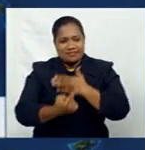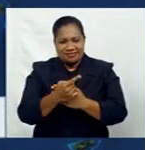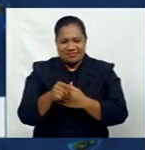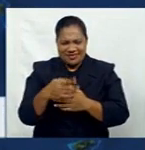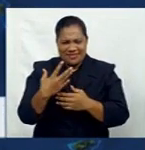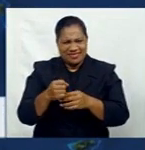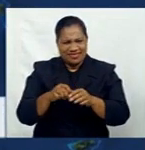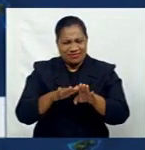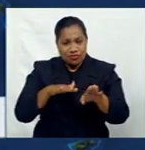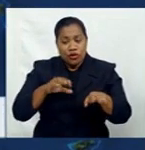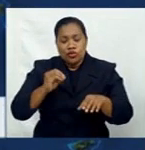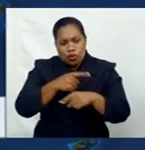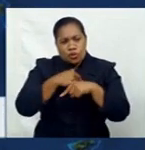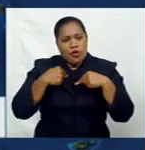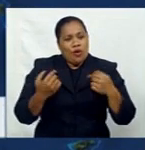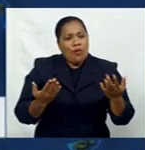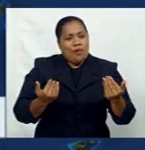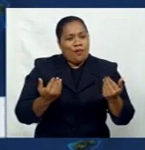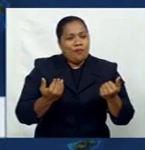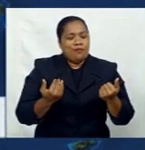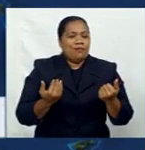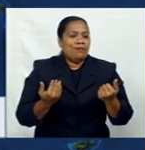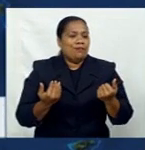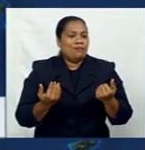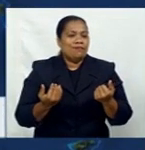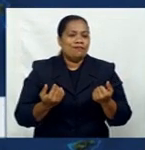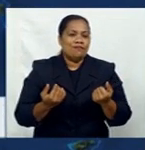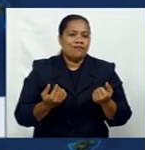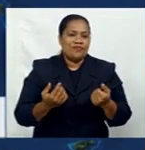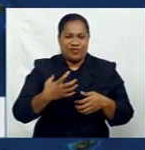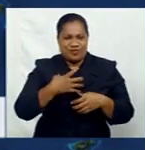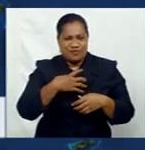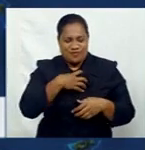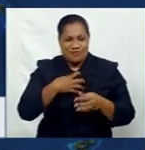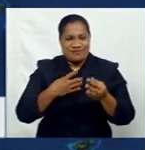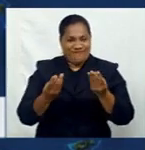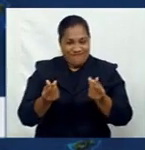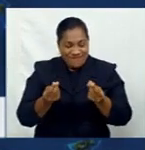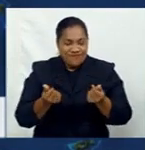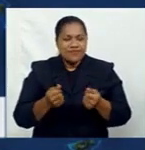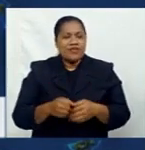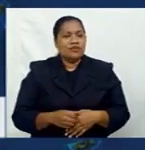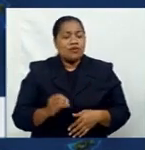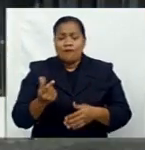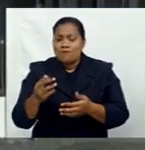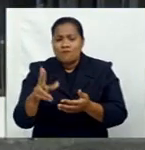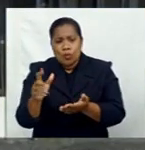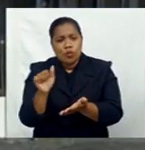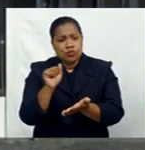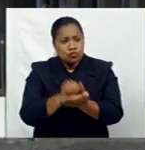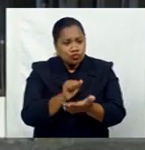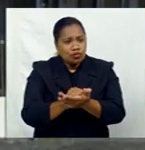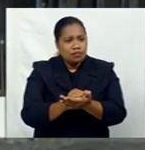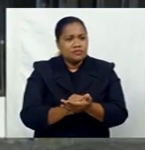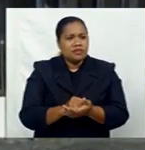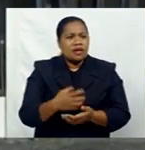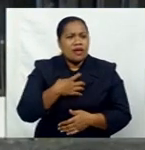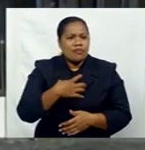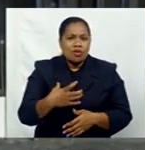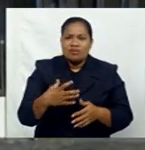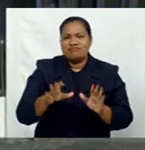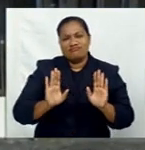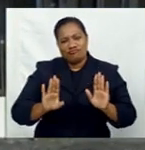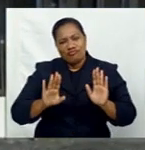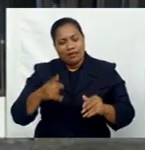increase in making the kefew hours a bit later. As for the opening of the shops, I think it will be more like a wait-and-see.